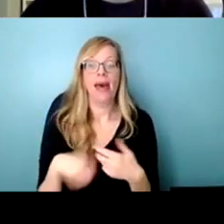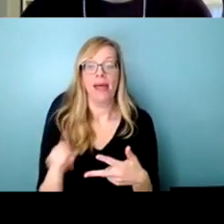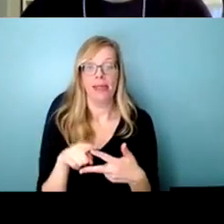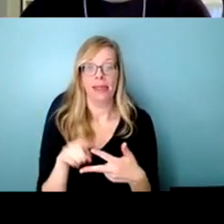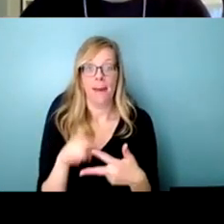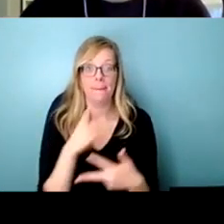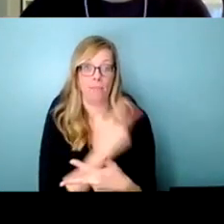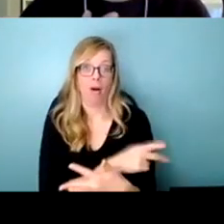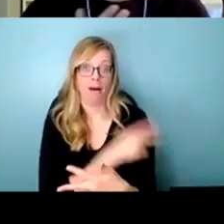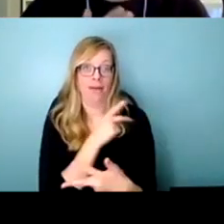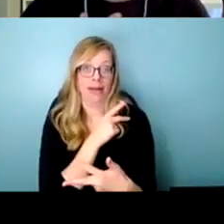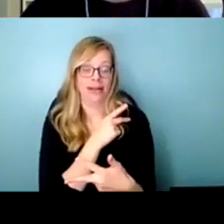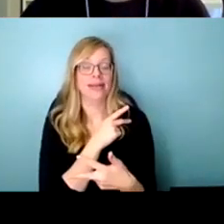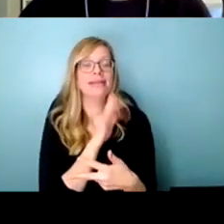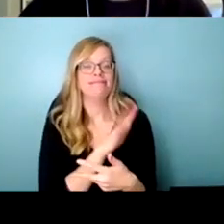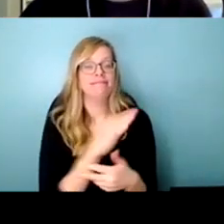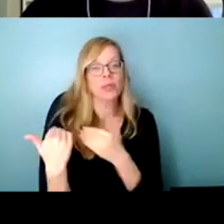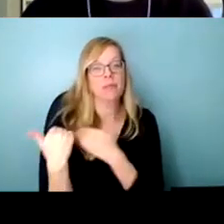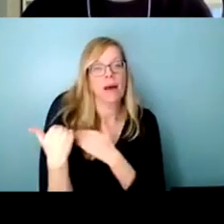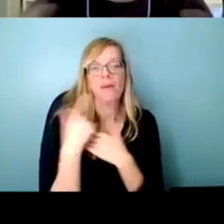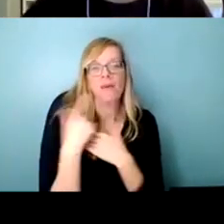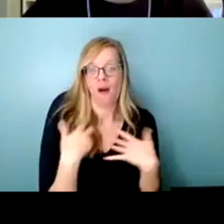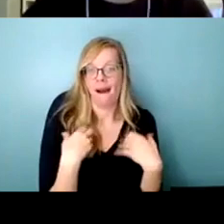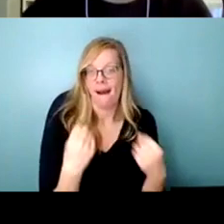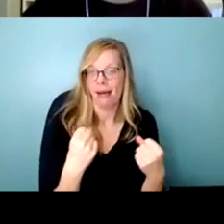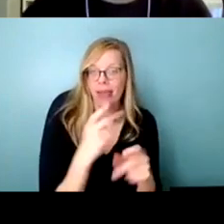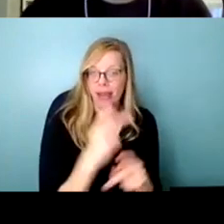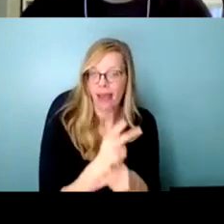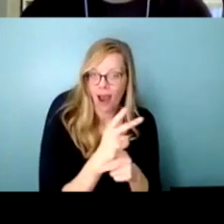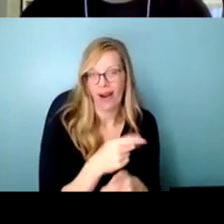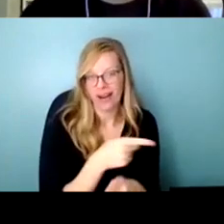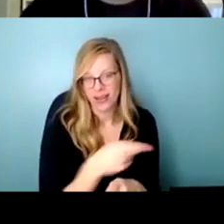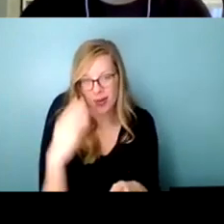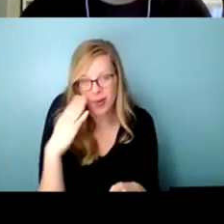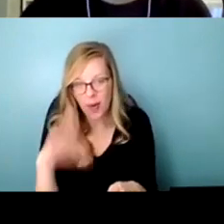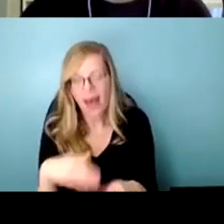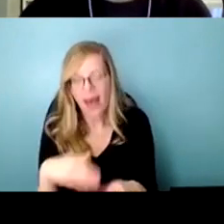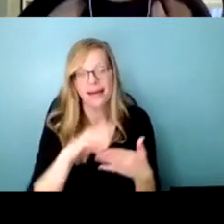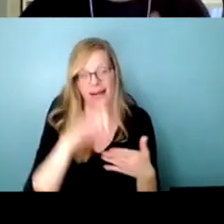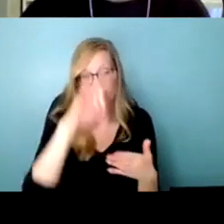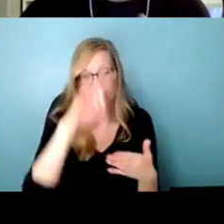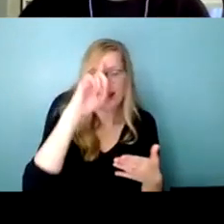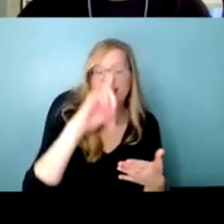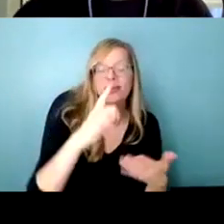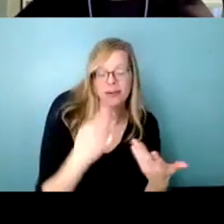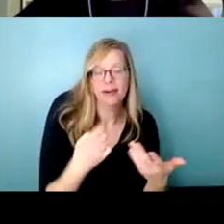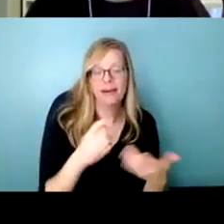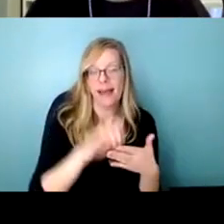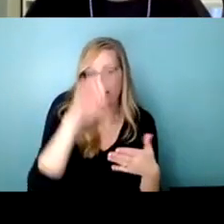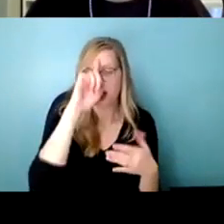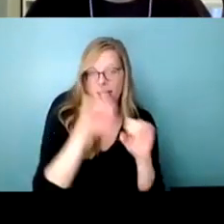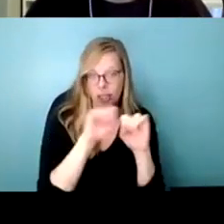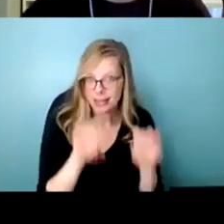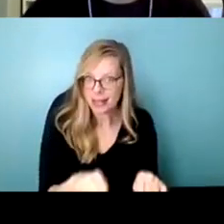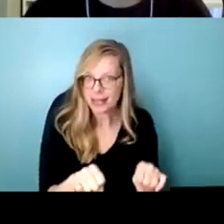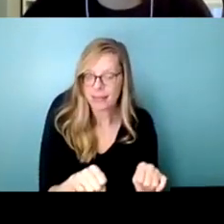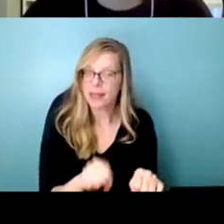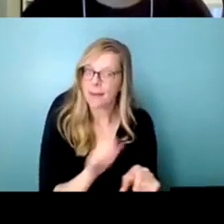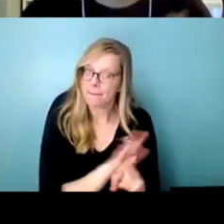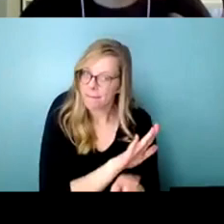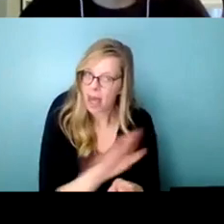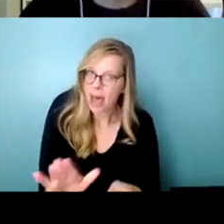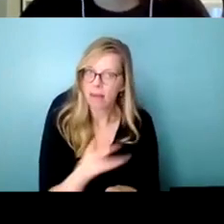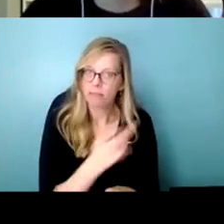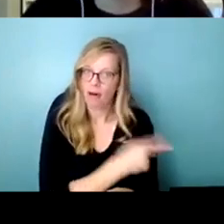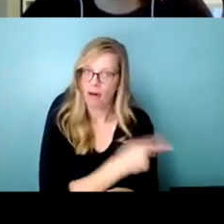responsible for health care um as probably everyone knows education so our education systems are set up by province